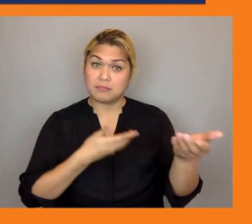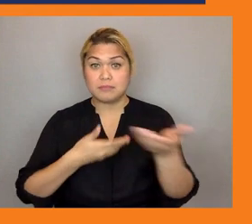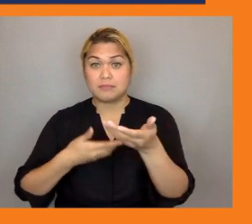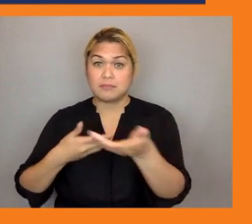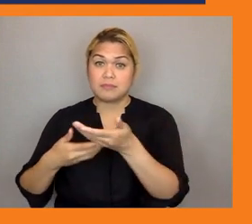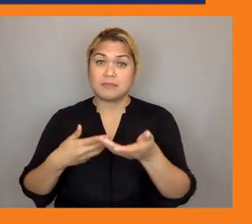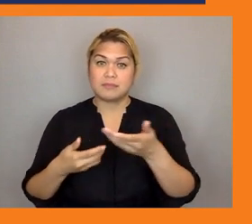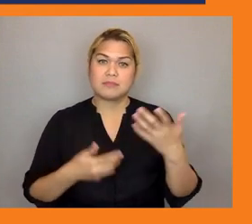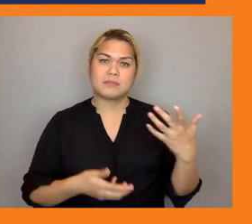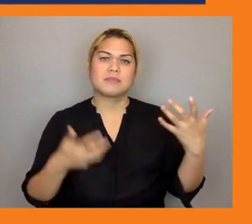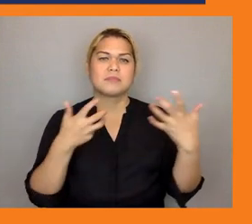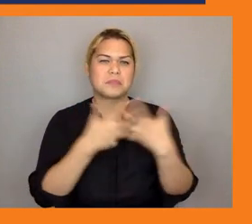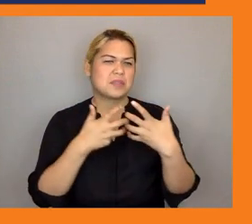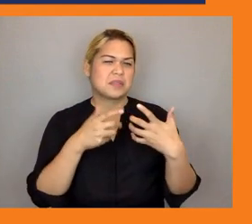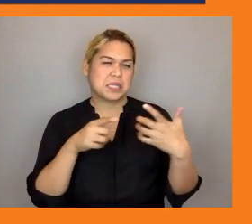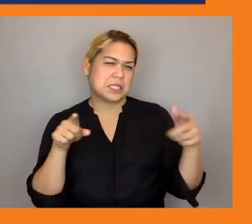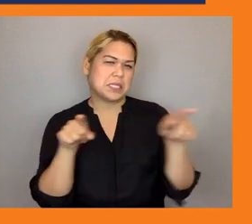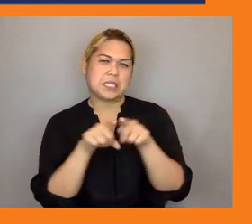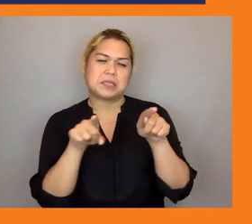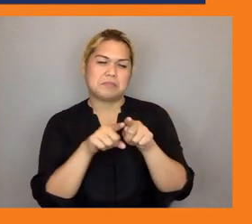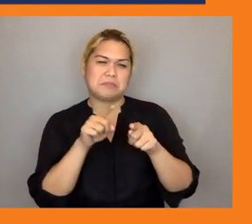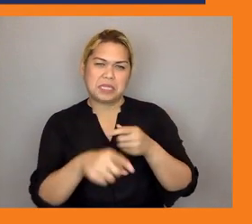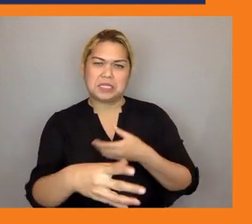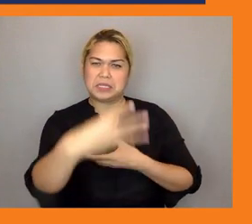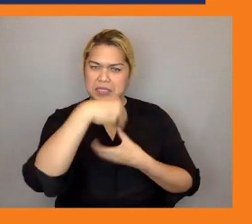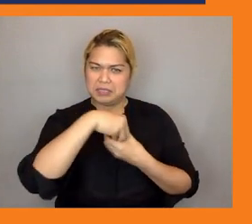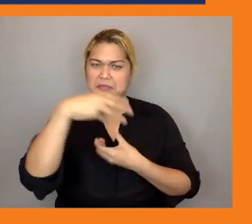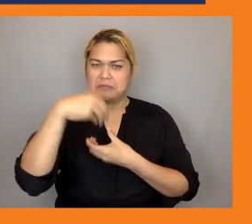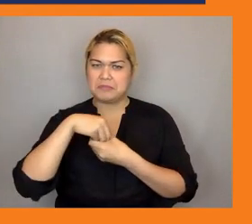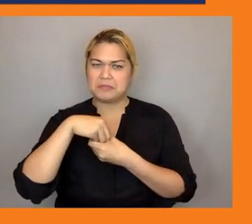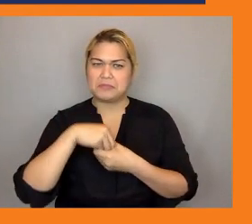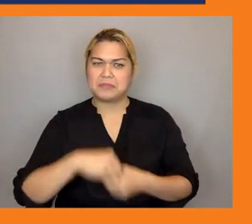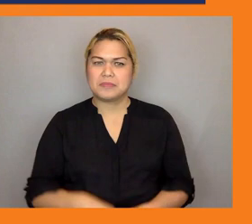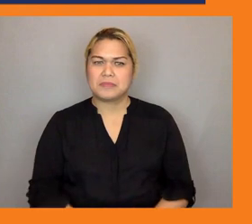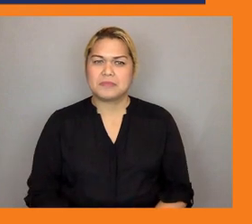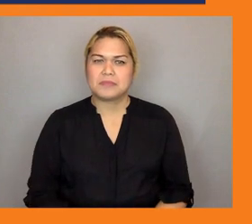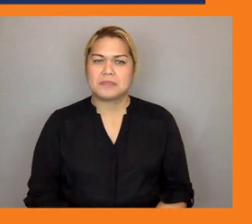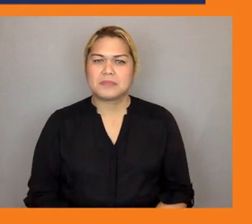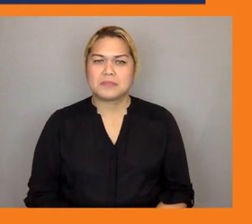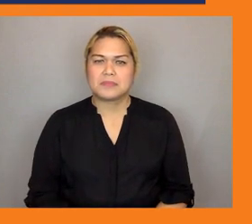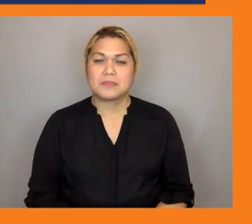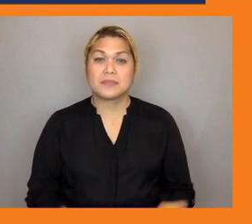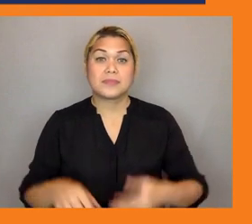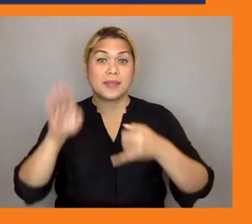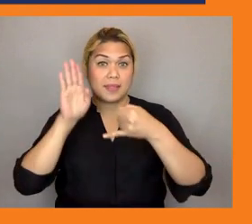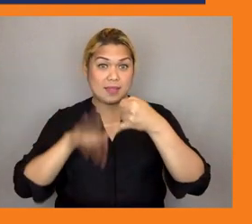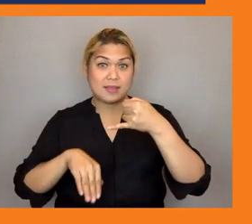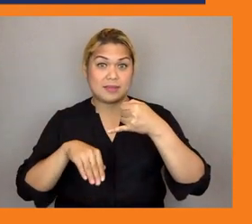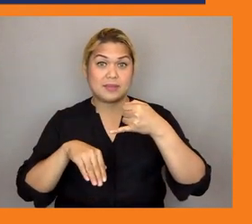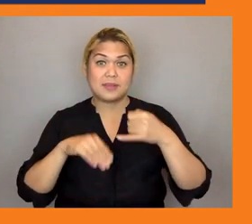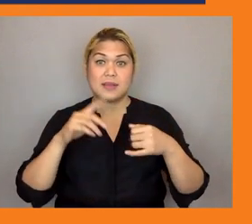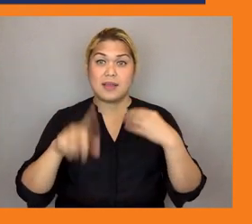type of participation and then lastly in the design and i think it's really important to look at parallel